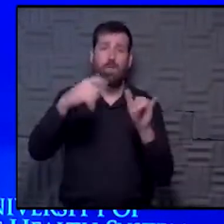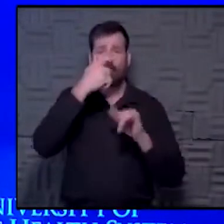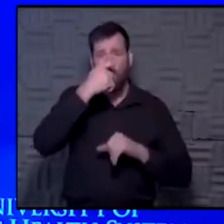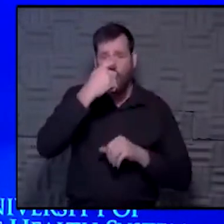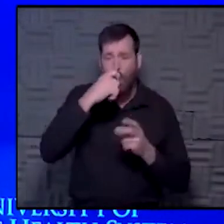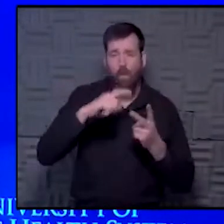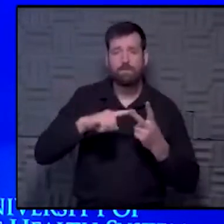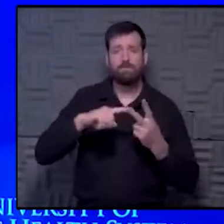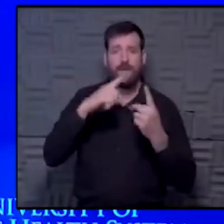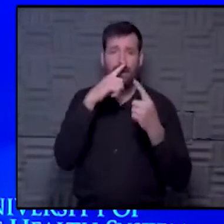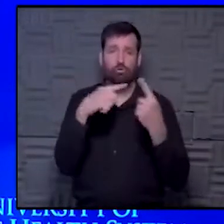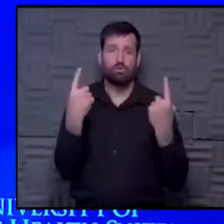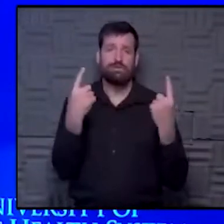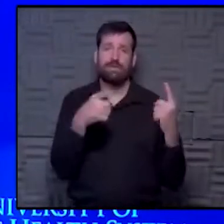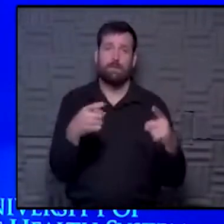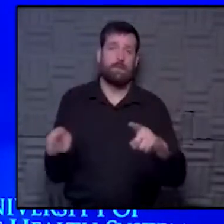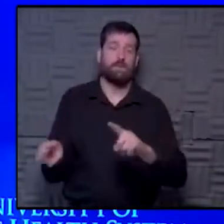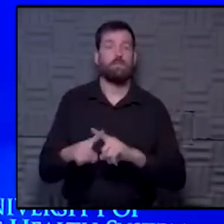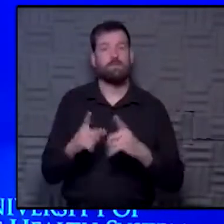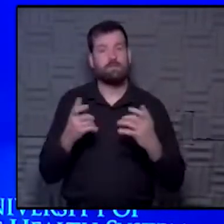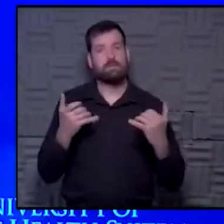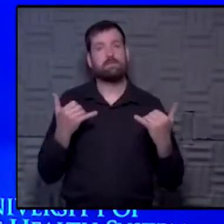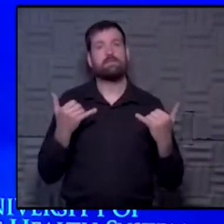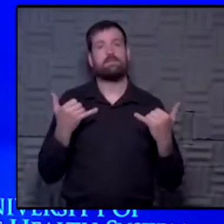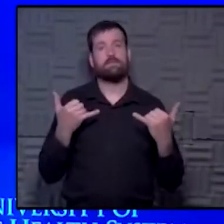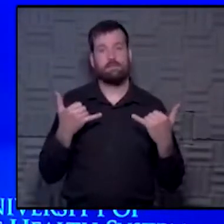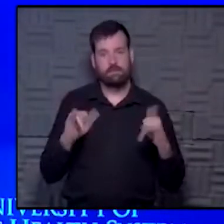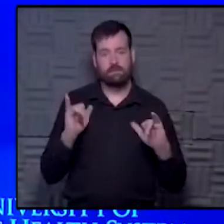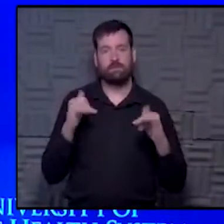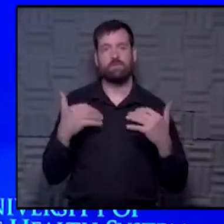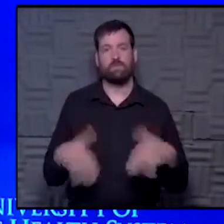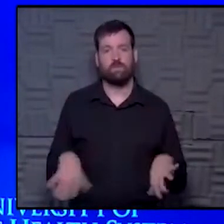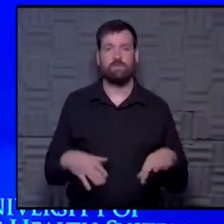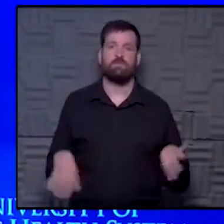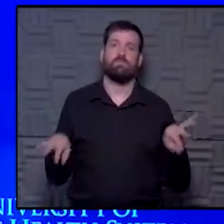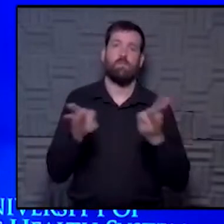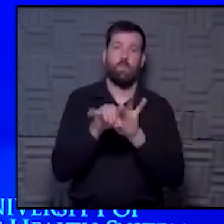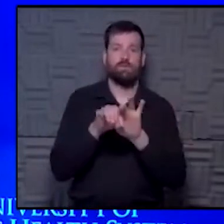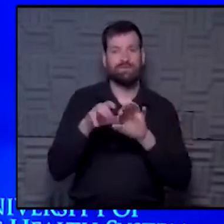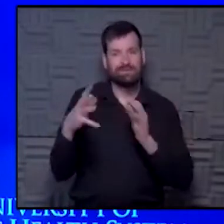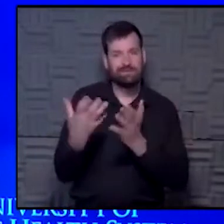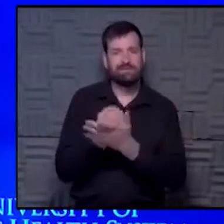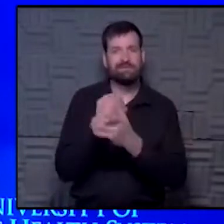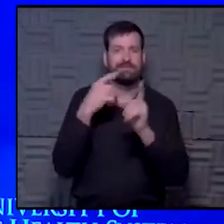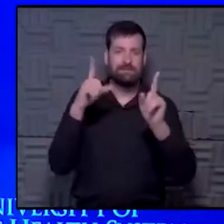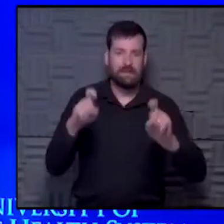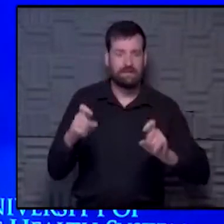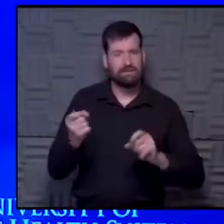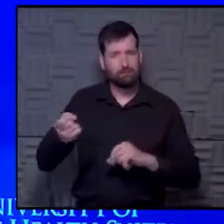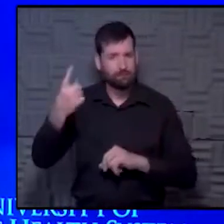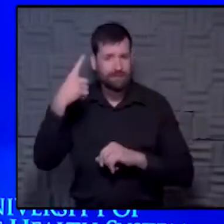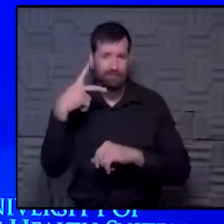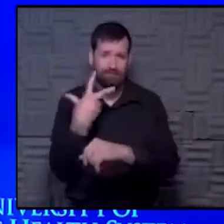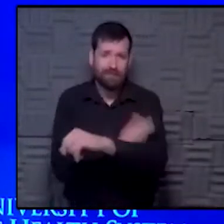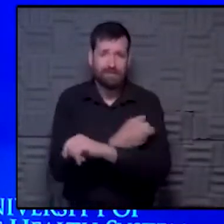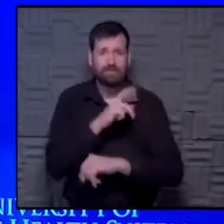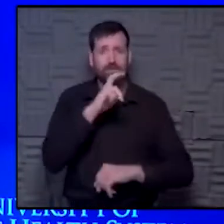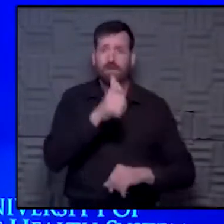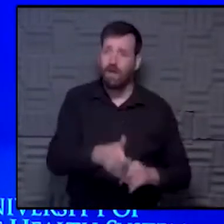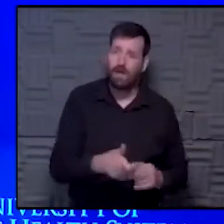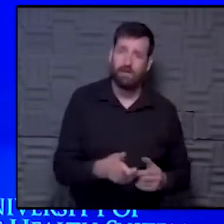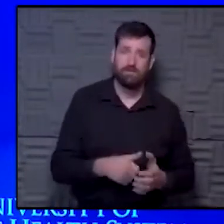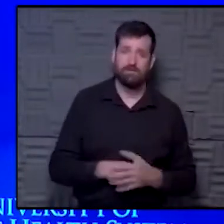things are going around. But we still have a very, very important benefit of getting tested and understanding whether you've been vaccinated or not.